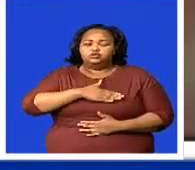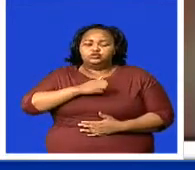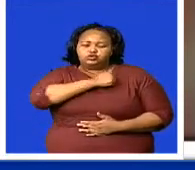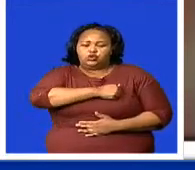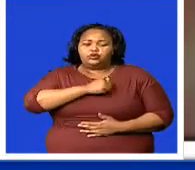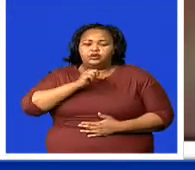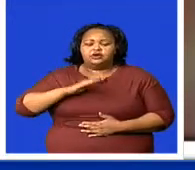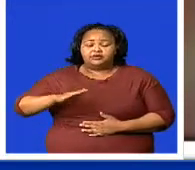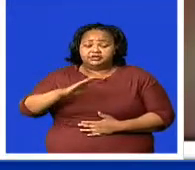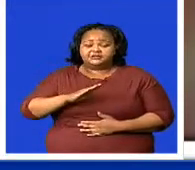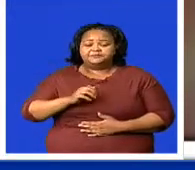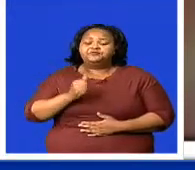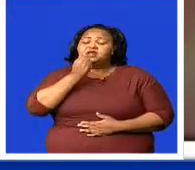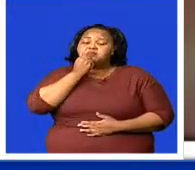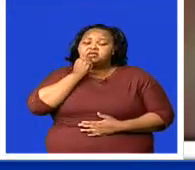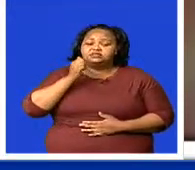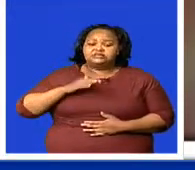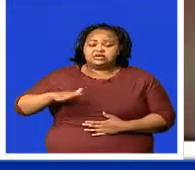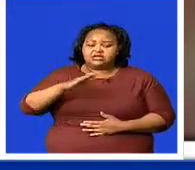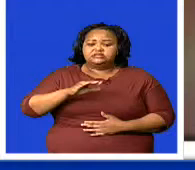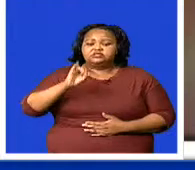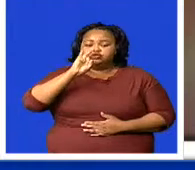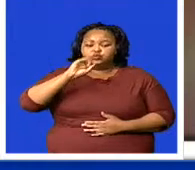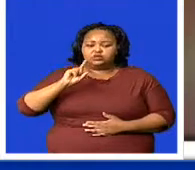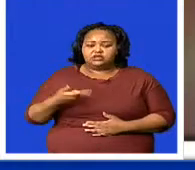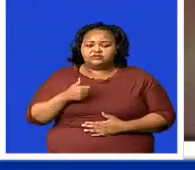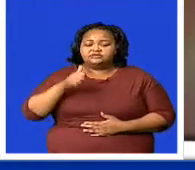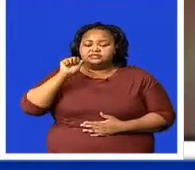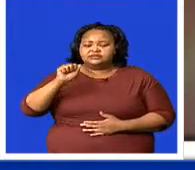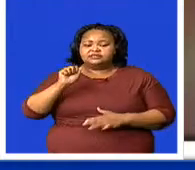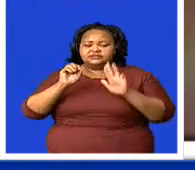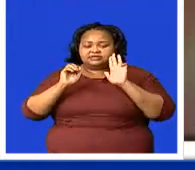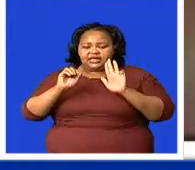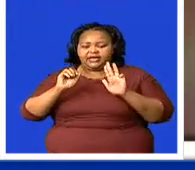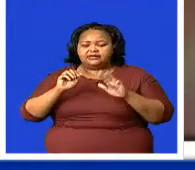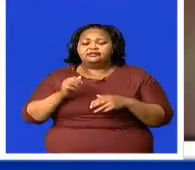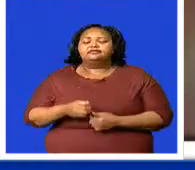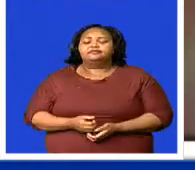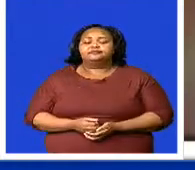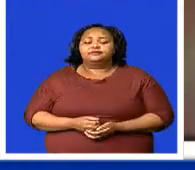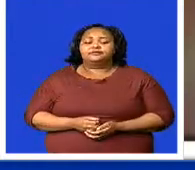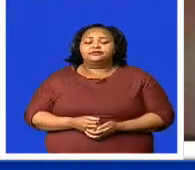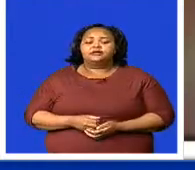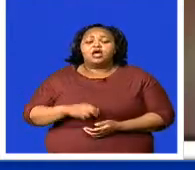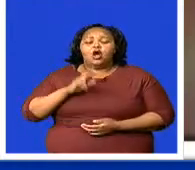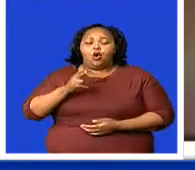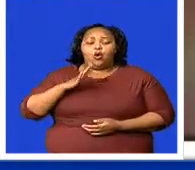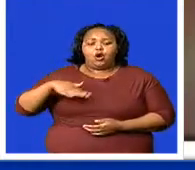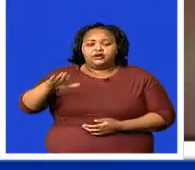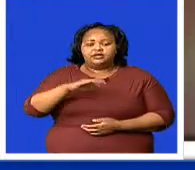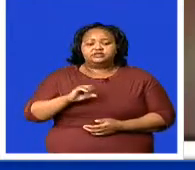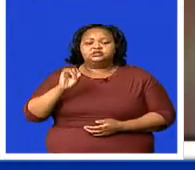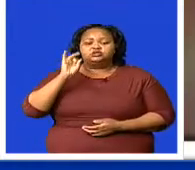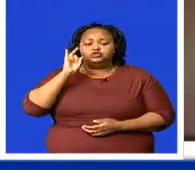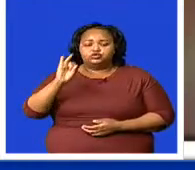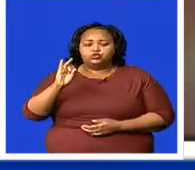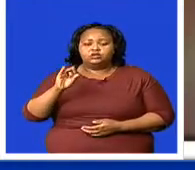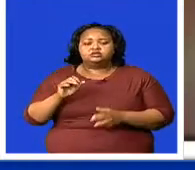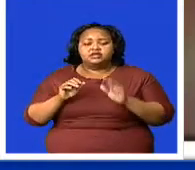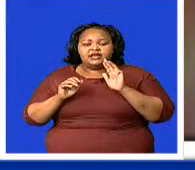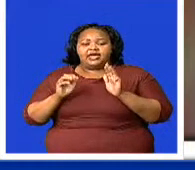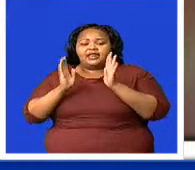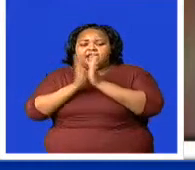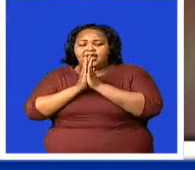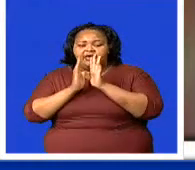Manzini region has 2,069 cases. Hoho region has 2,411